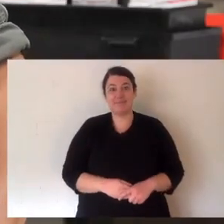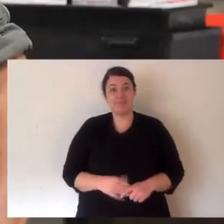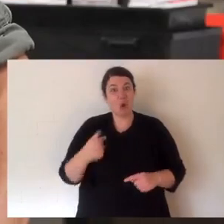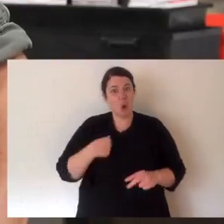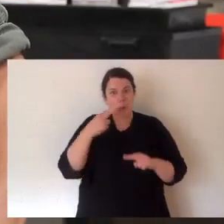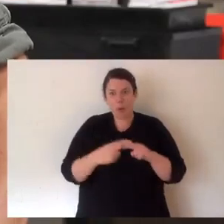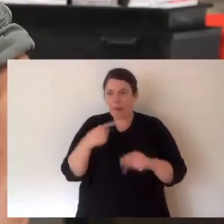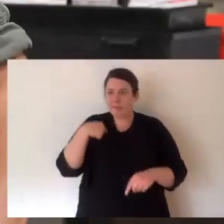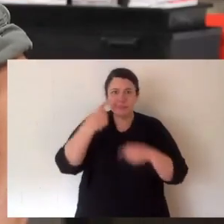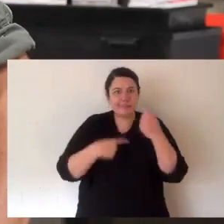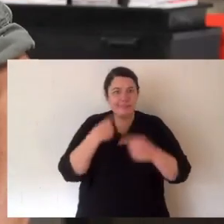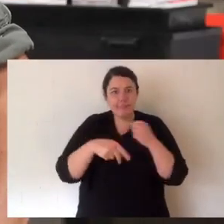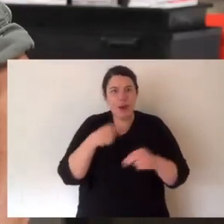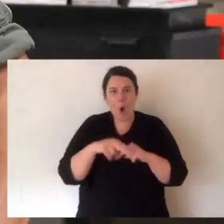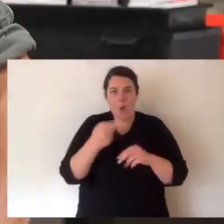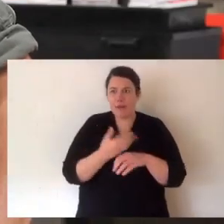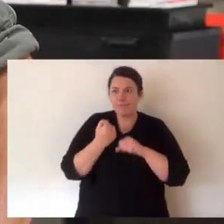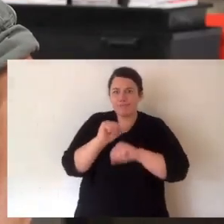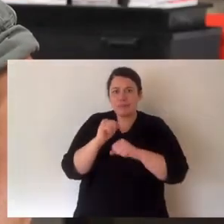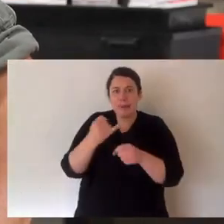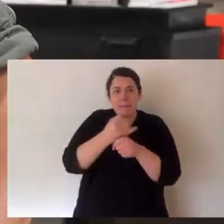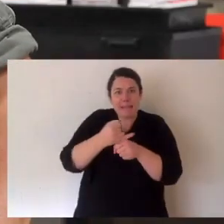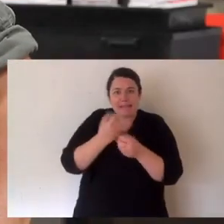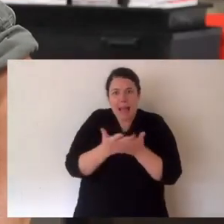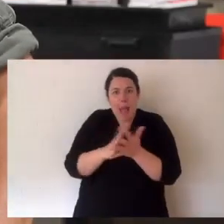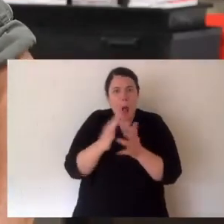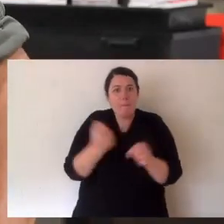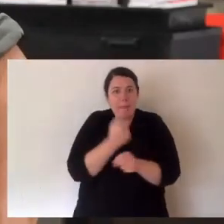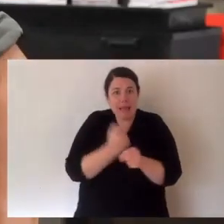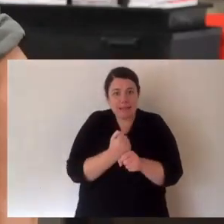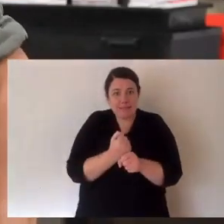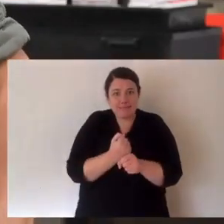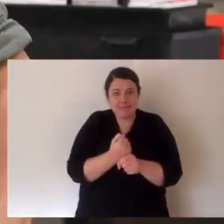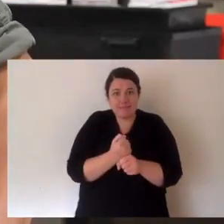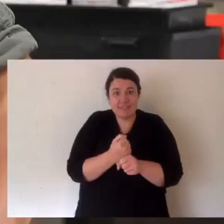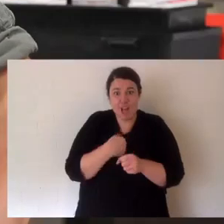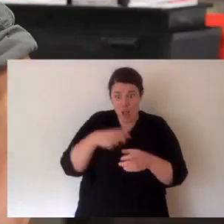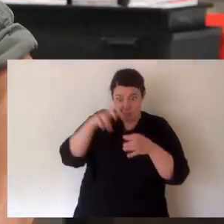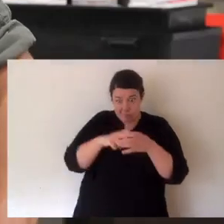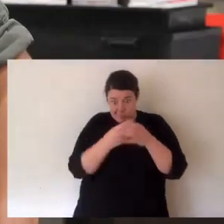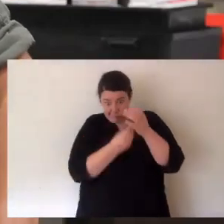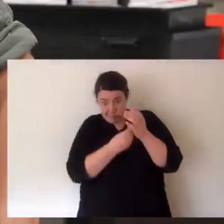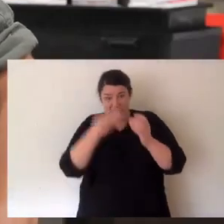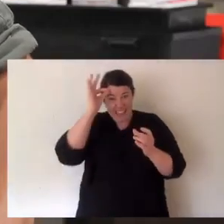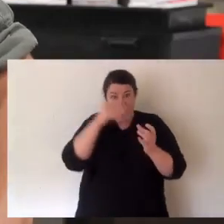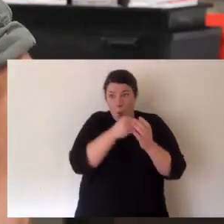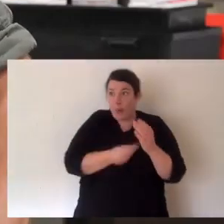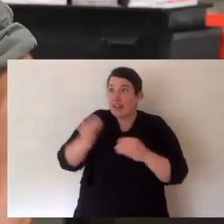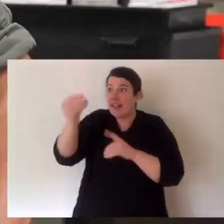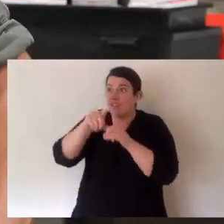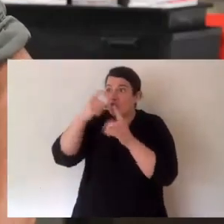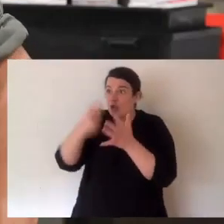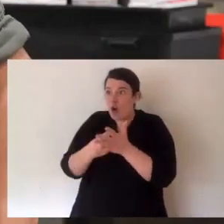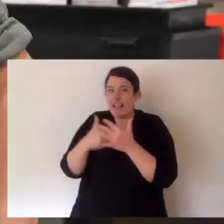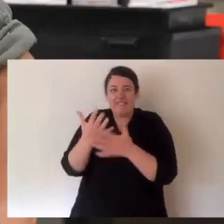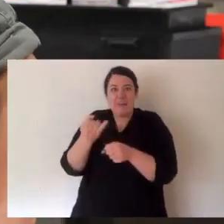snake flicking its tongue out, I didn't say what the organ in the mouth was that tastes the air. So what